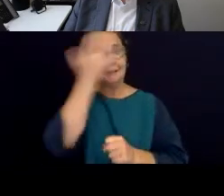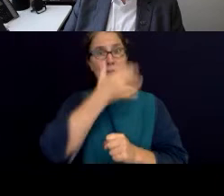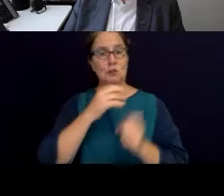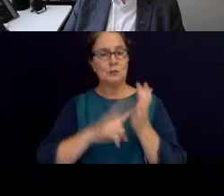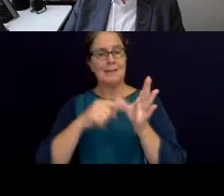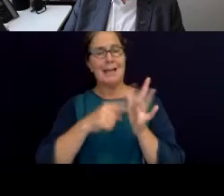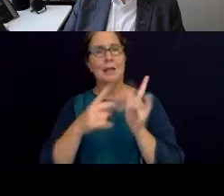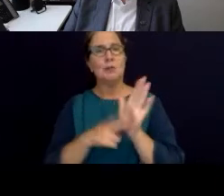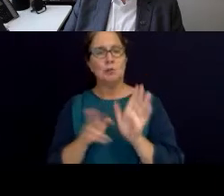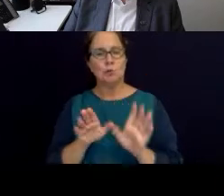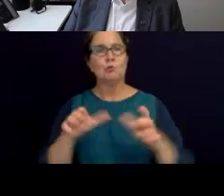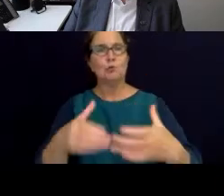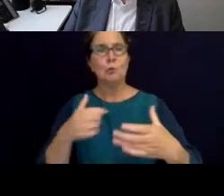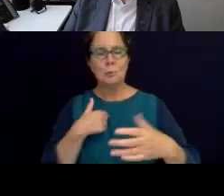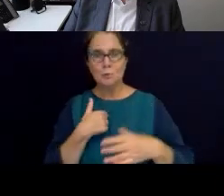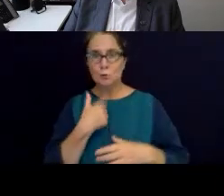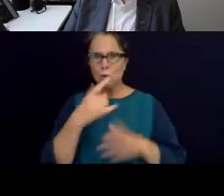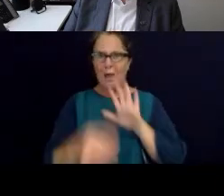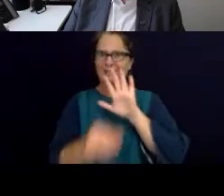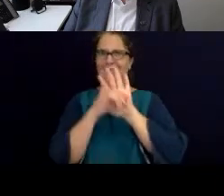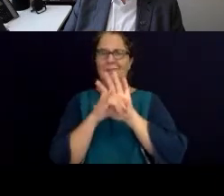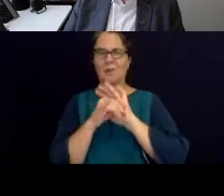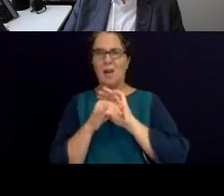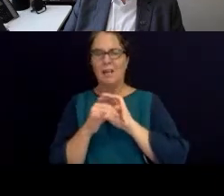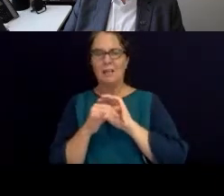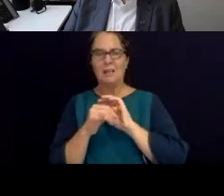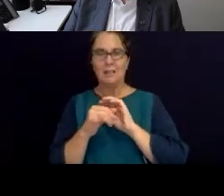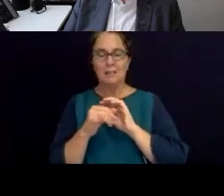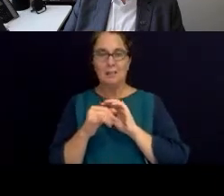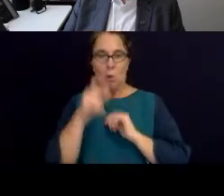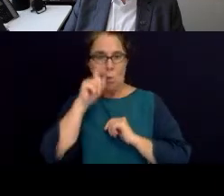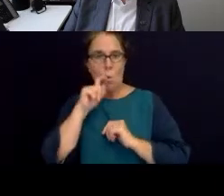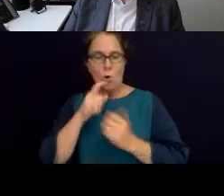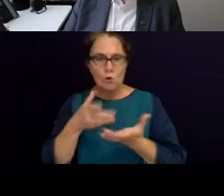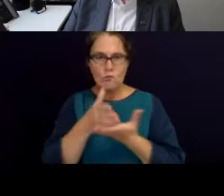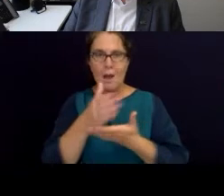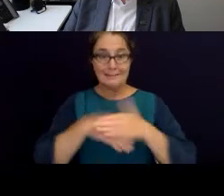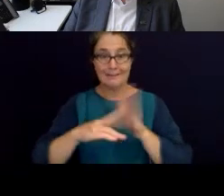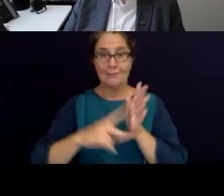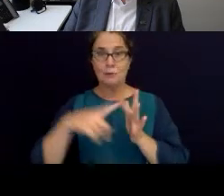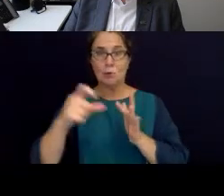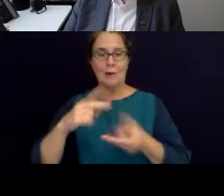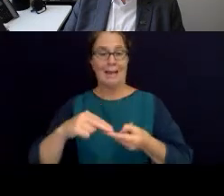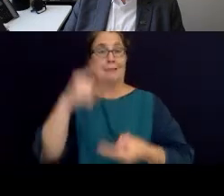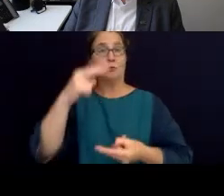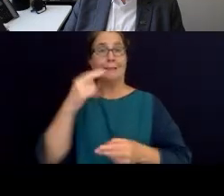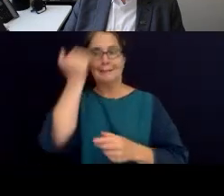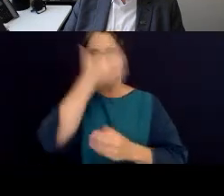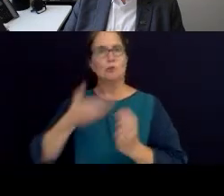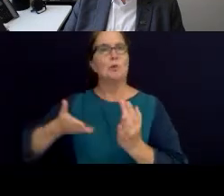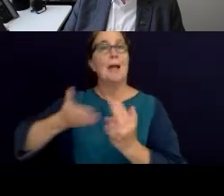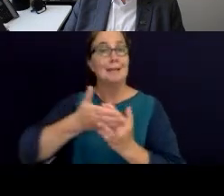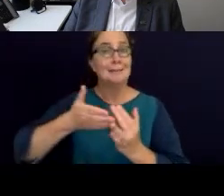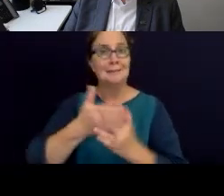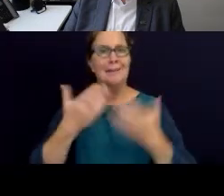policy pathways to increase Aboriginal access to water rights rights in Victoria. Erin, thank you for being